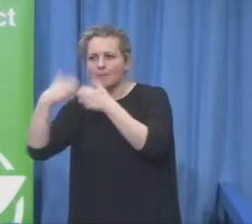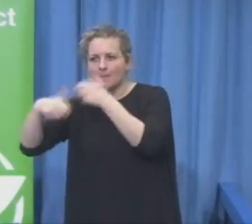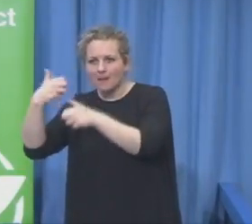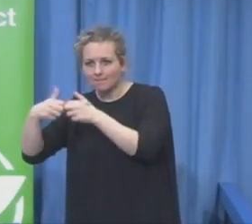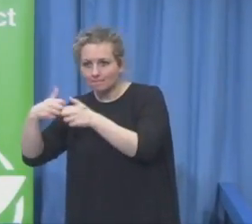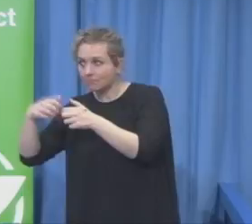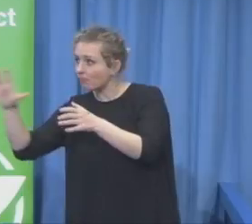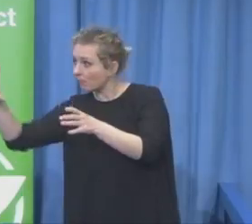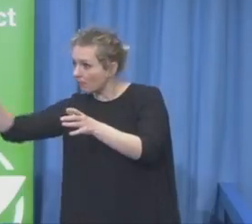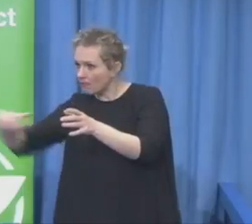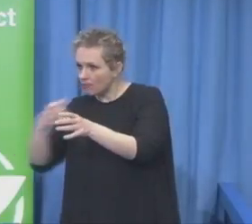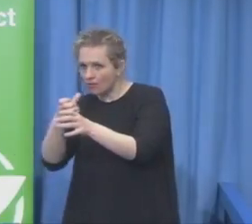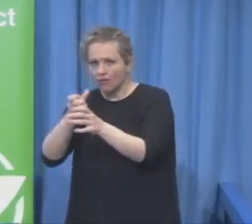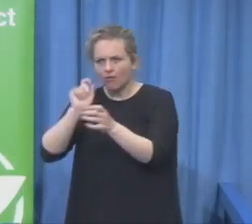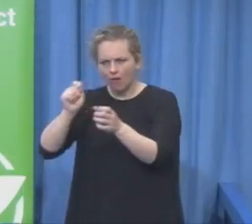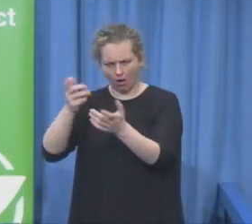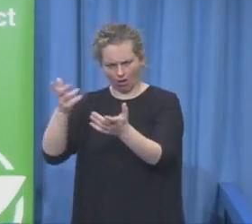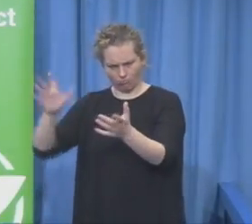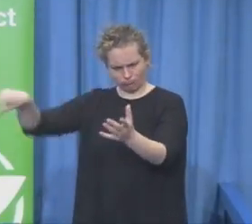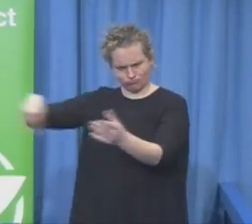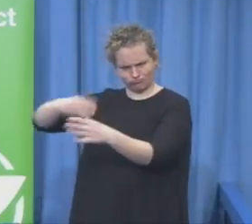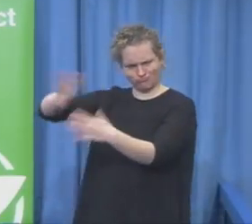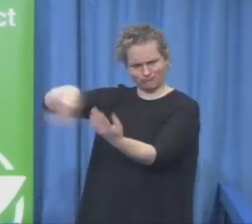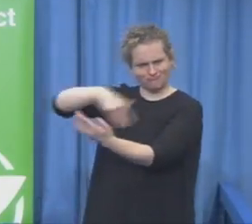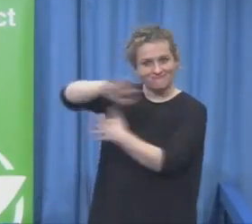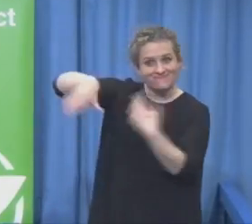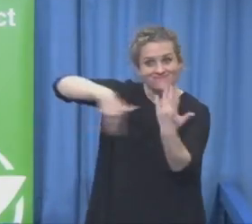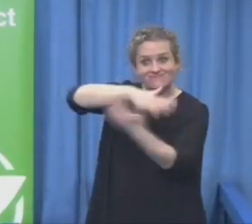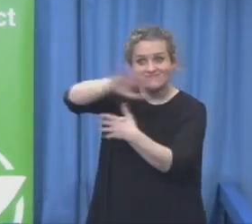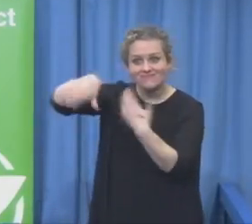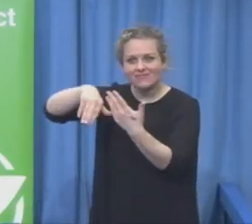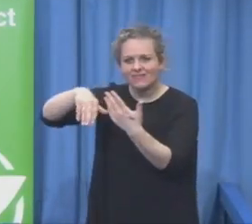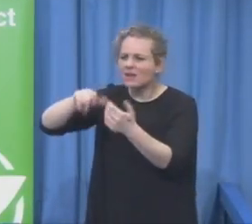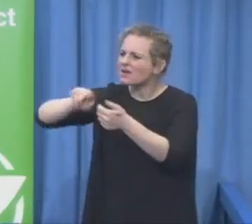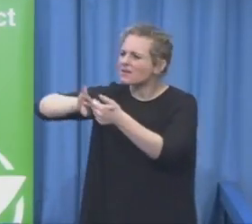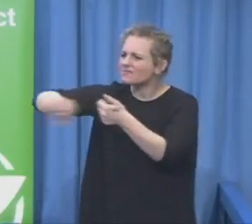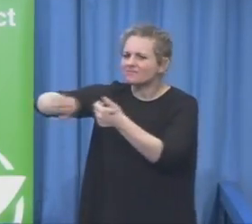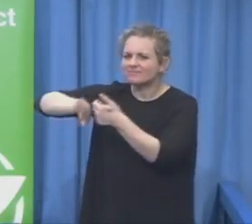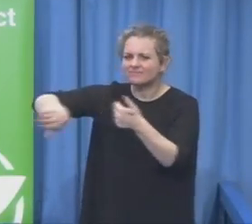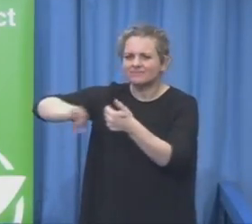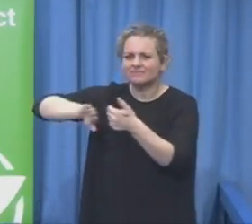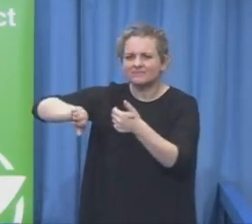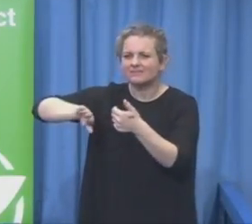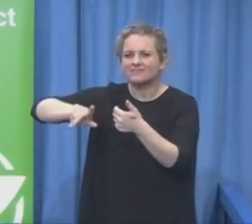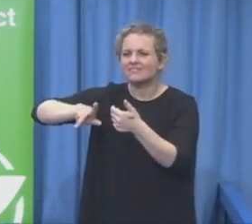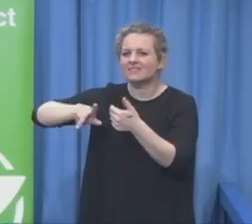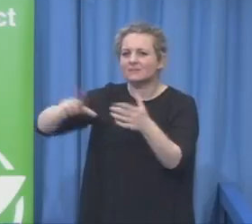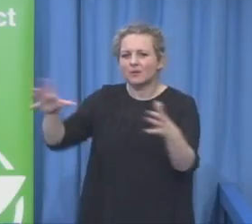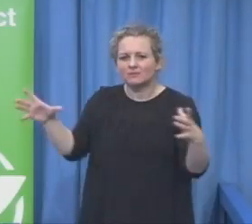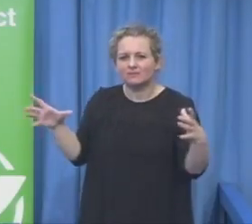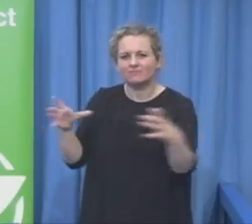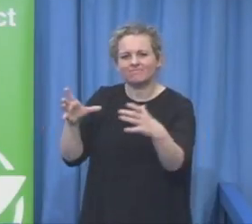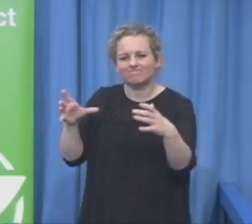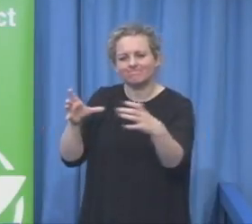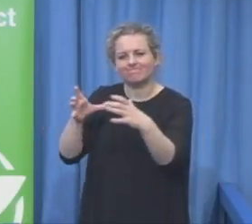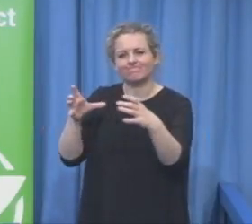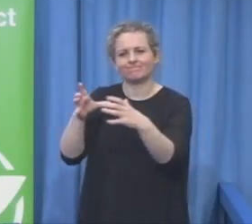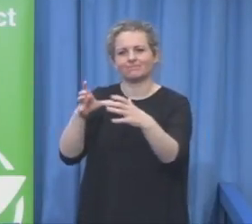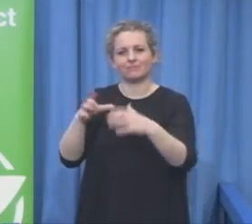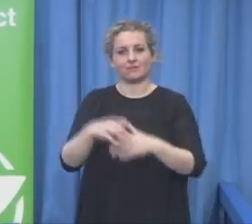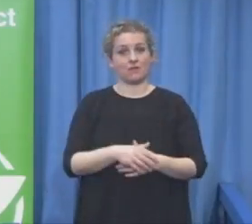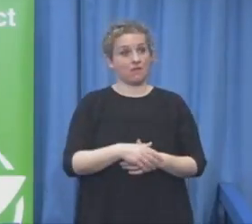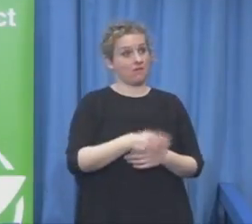were talking earlier about it, Yerky and I, it's attitude, it's expectations, it's assumptions.